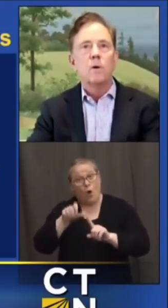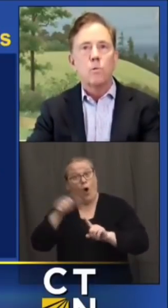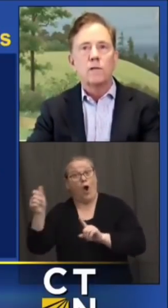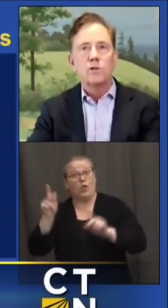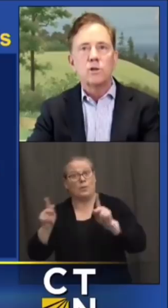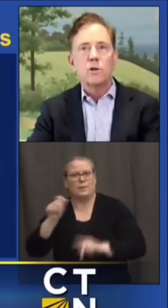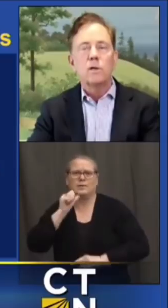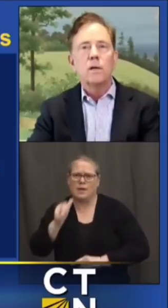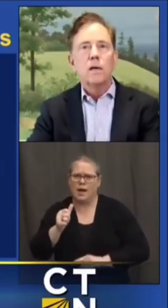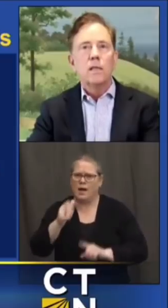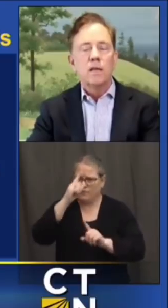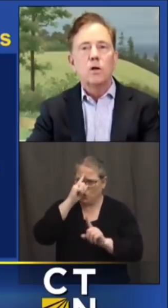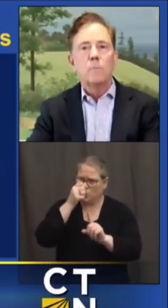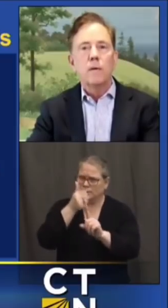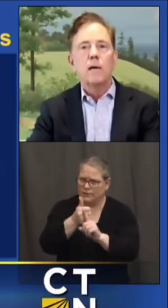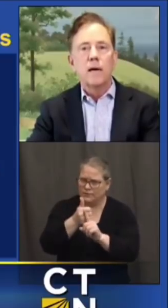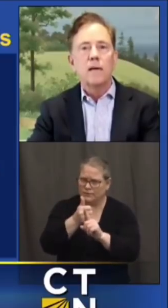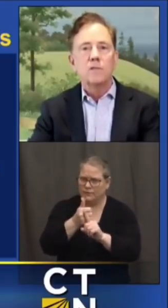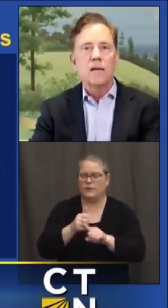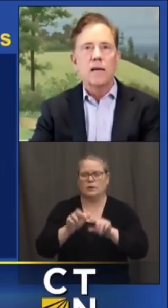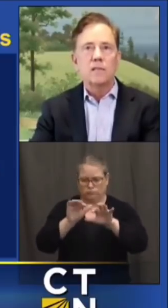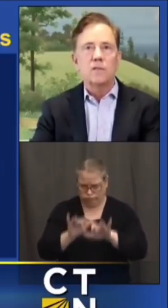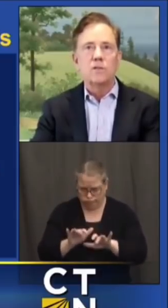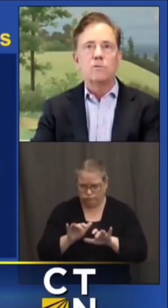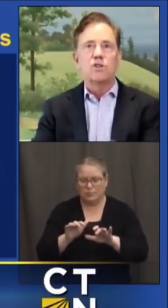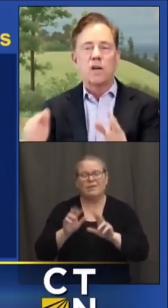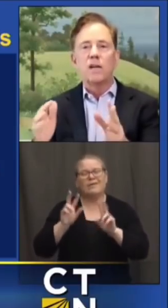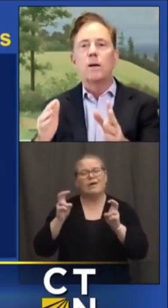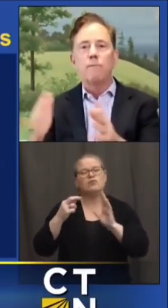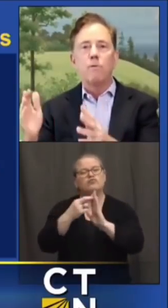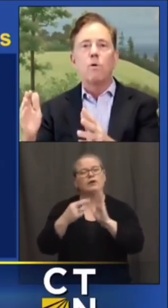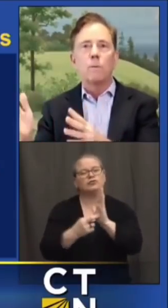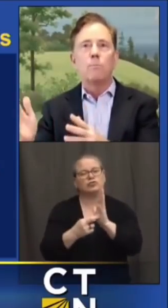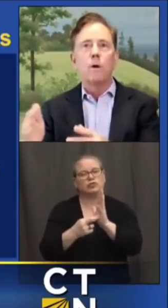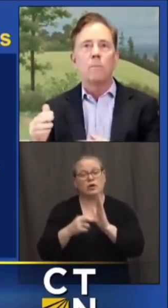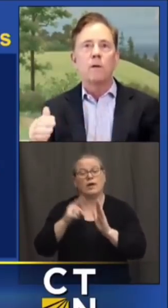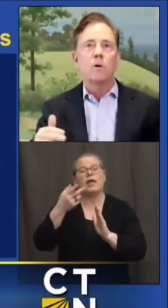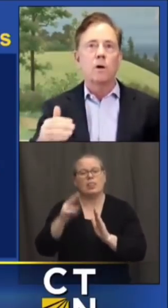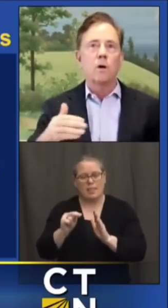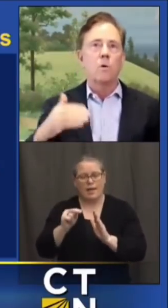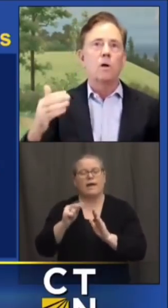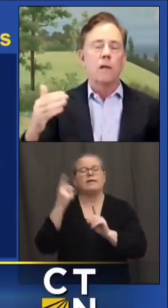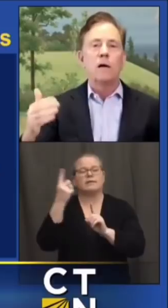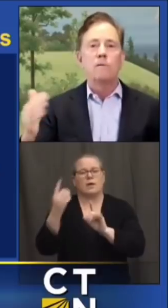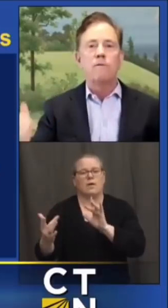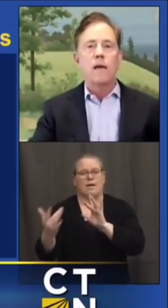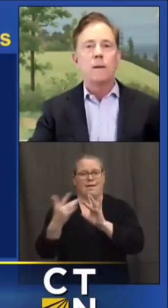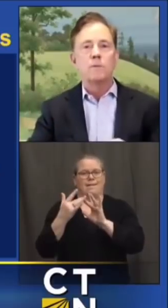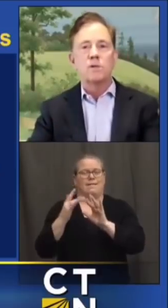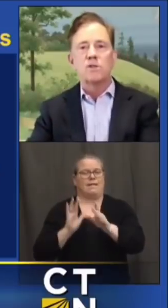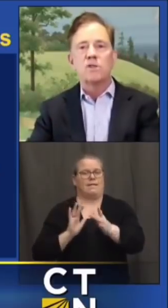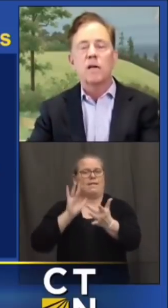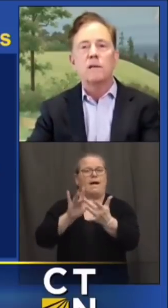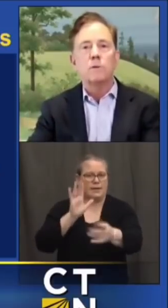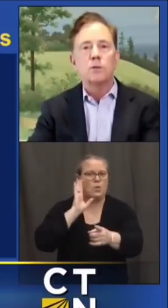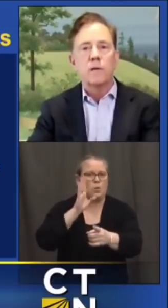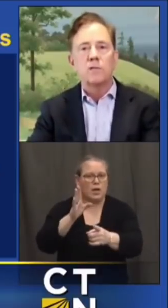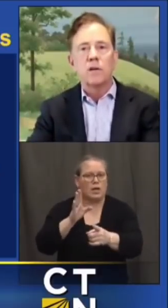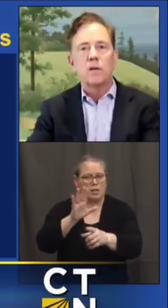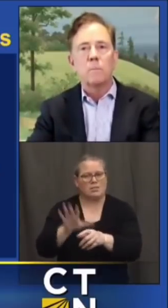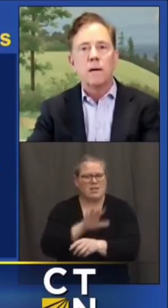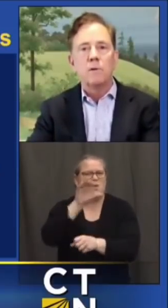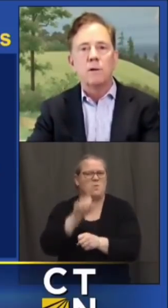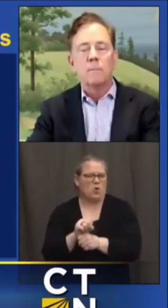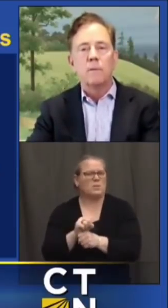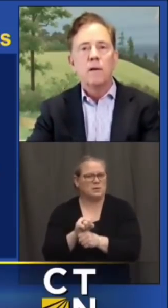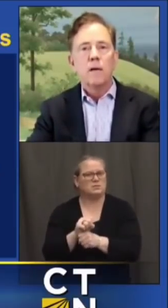registered then you'll be a contact to sign up for an appointment on our online vans site which we can tell